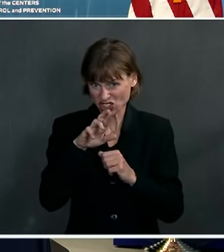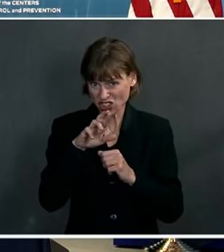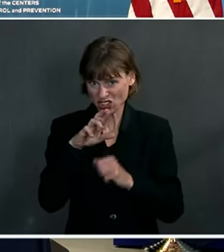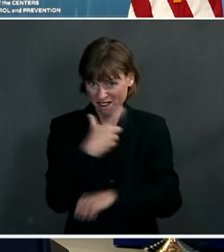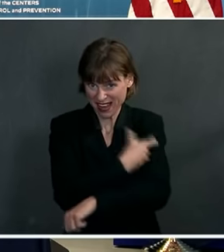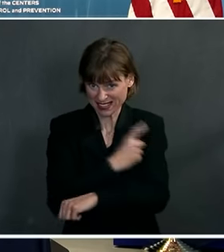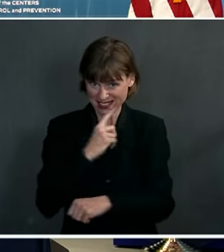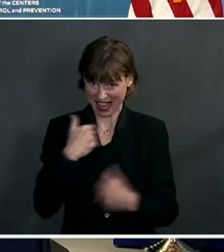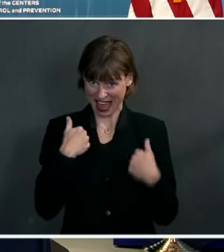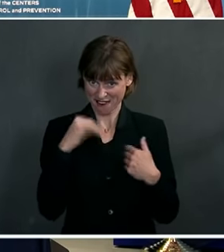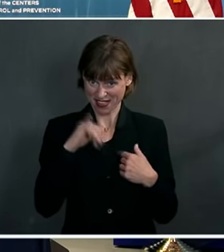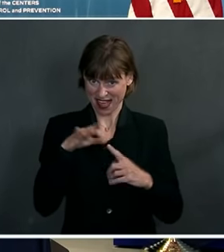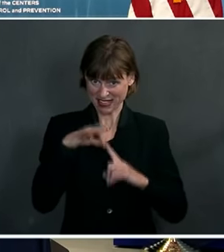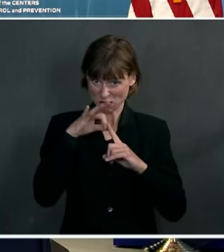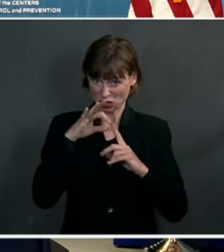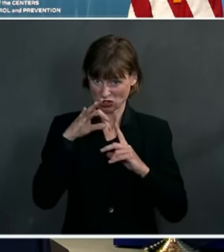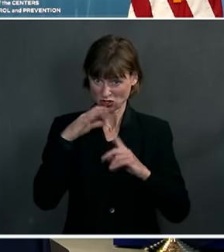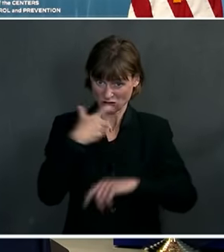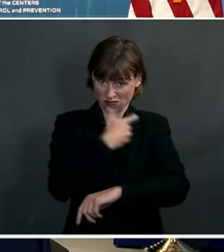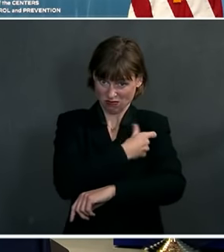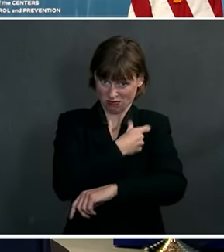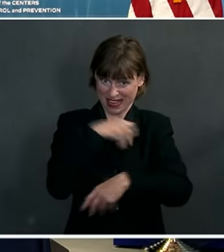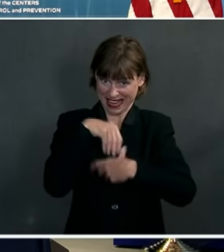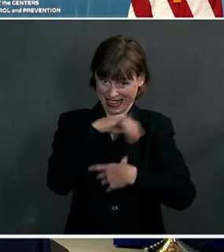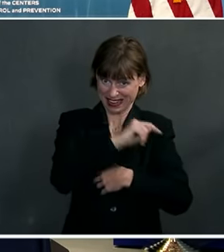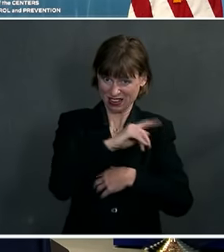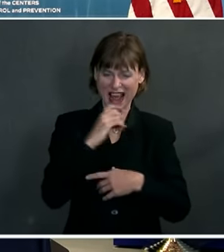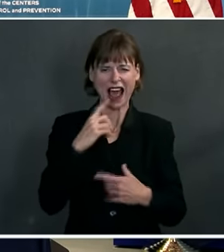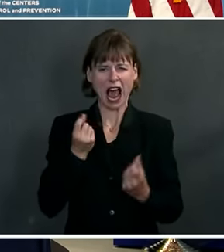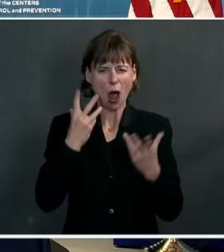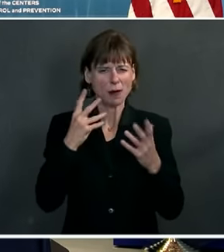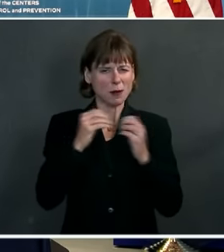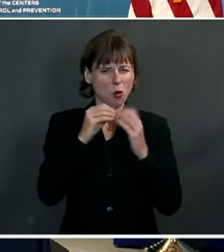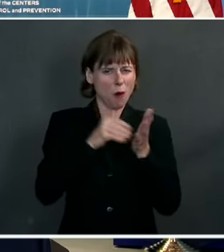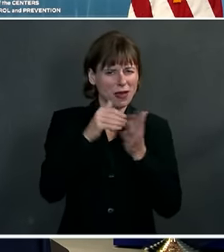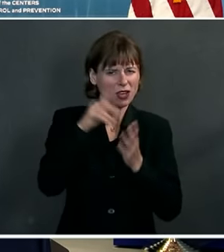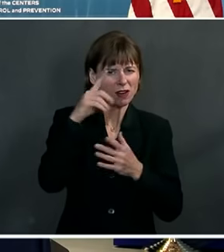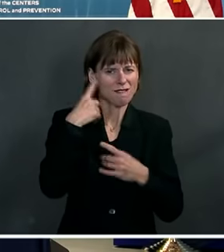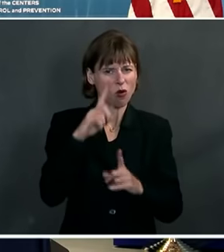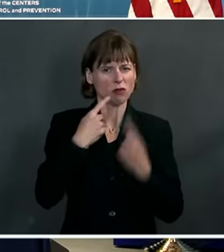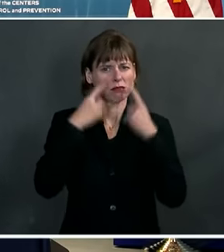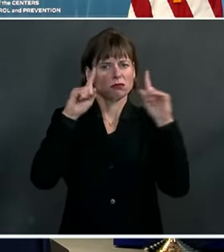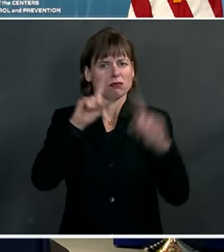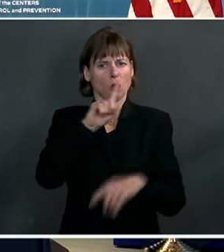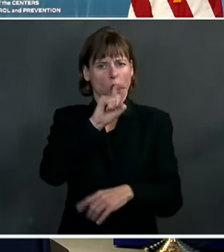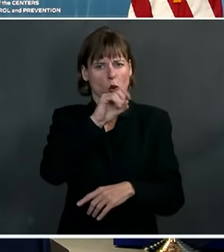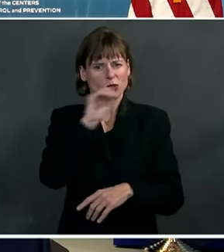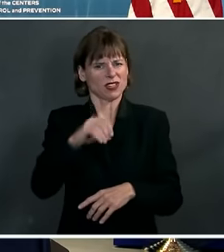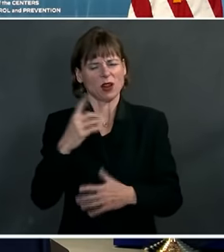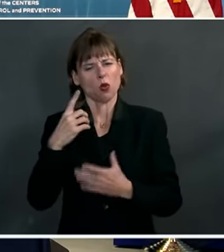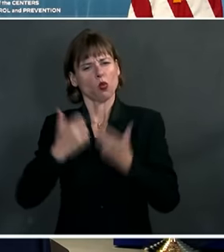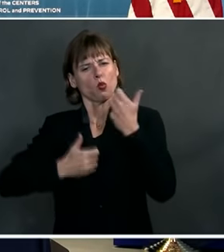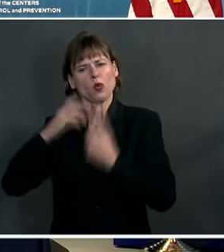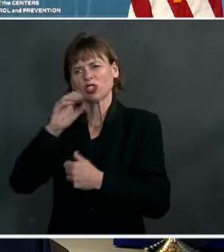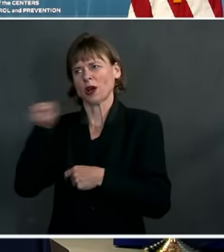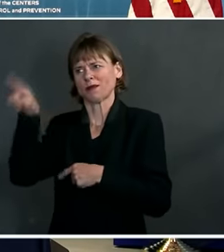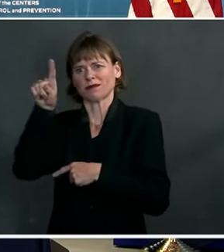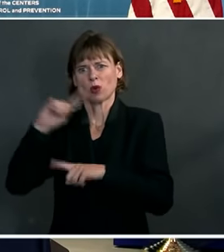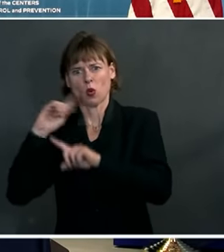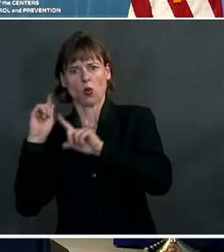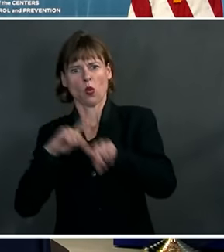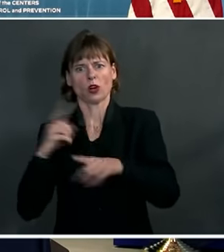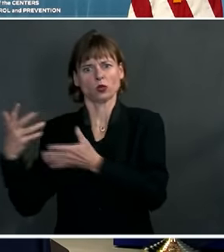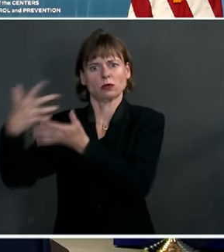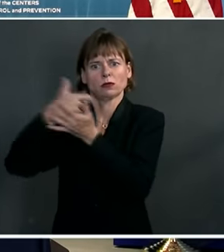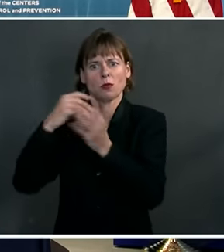units? How many millions more do you need to get to 100%? And what companies are being ordered to procure more under the DPA?